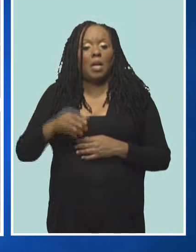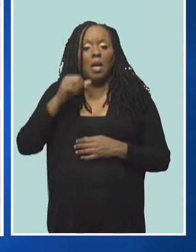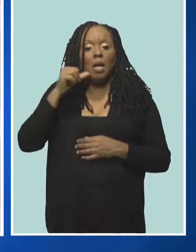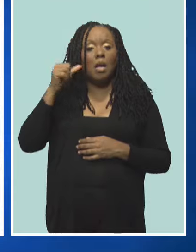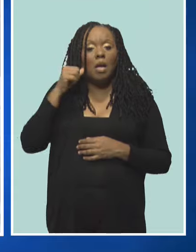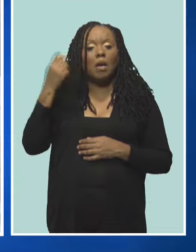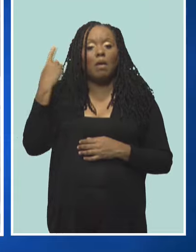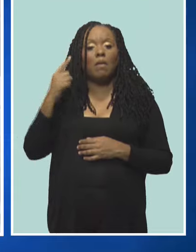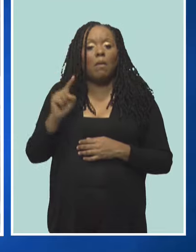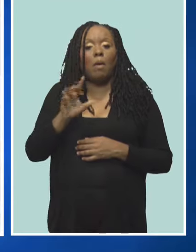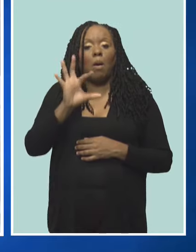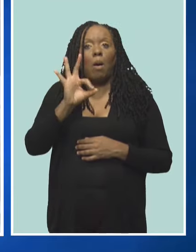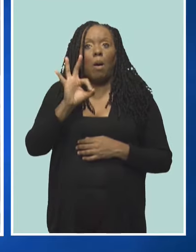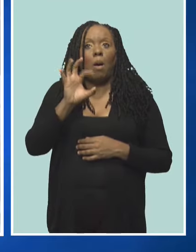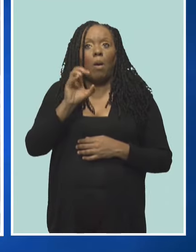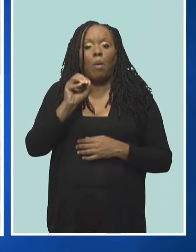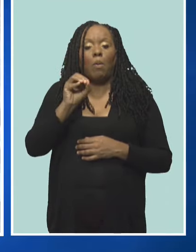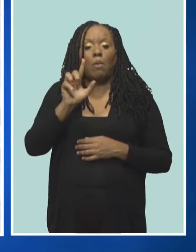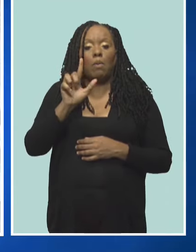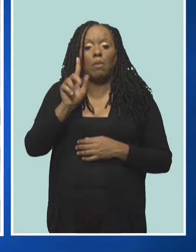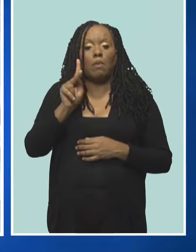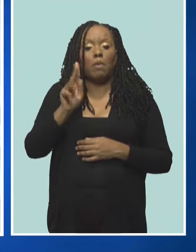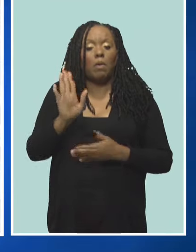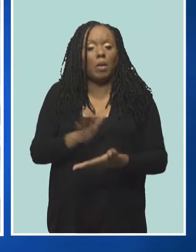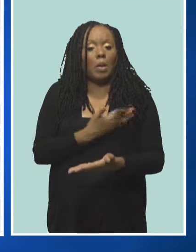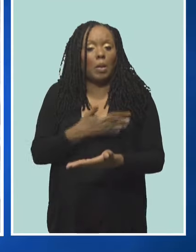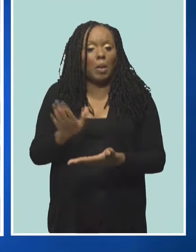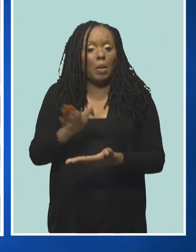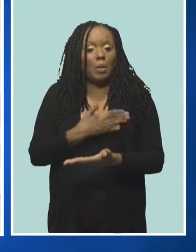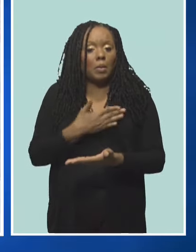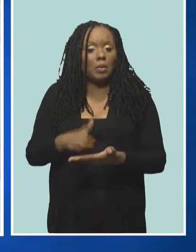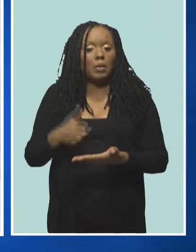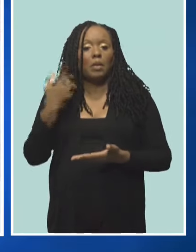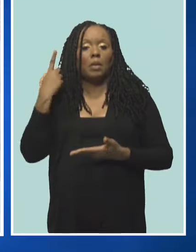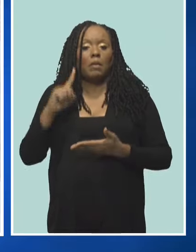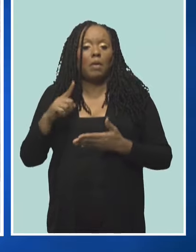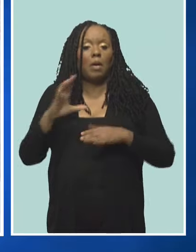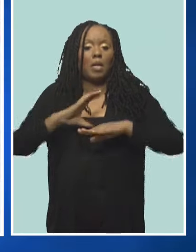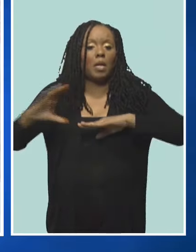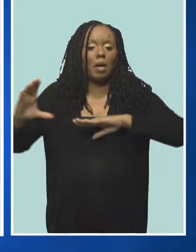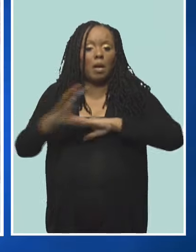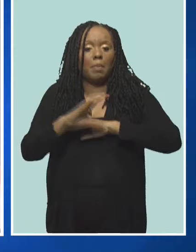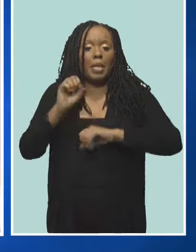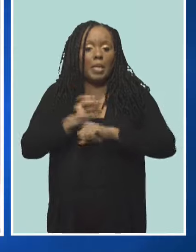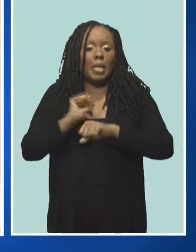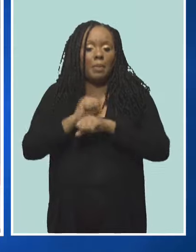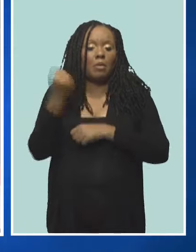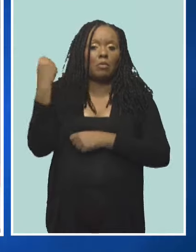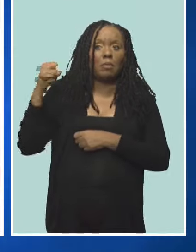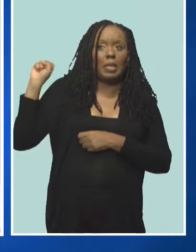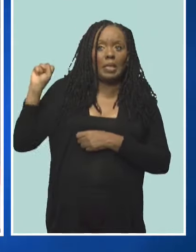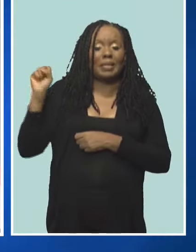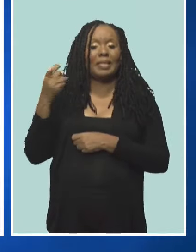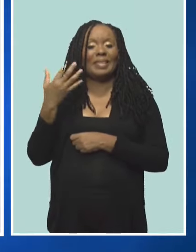in commemoration of the island's involvement in the historic Caribbean labor rebellions of the 1930s.